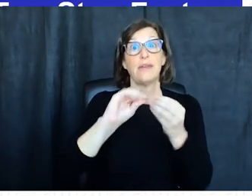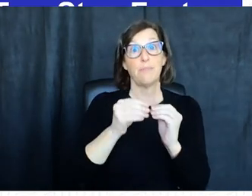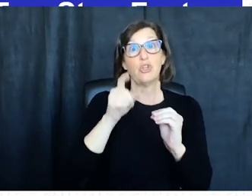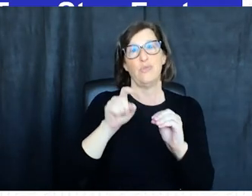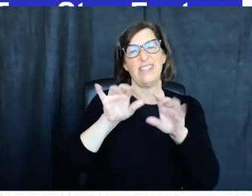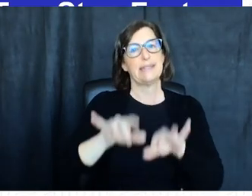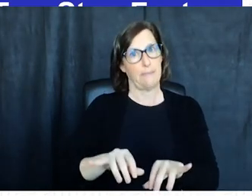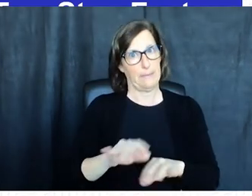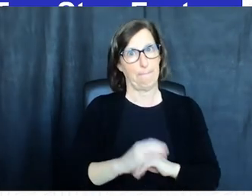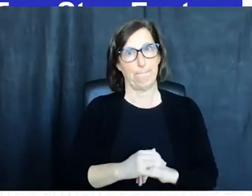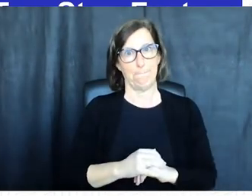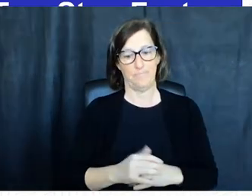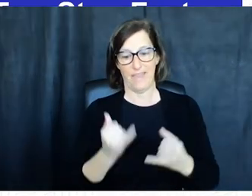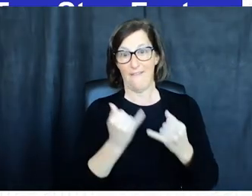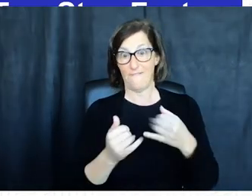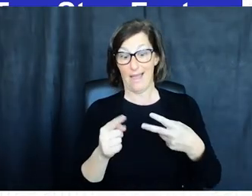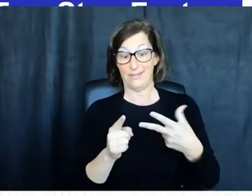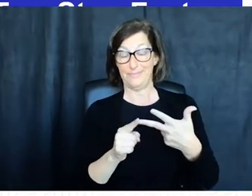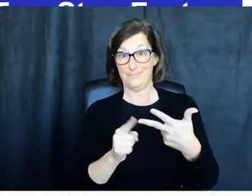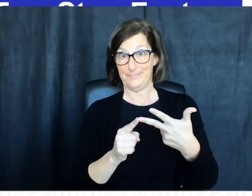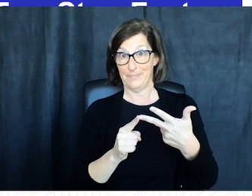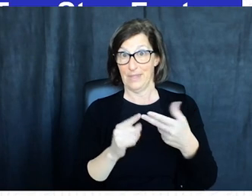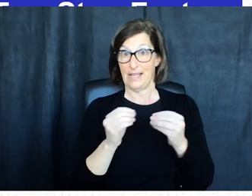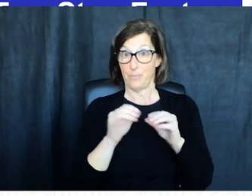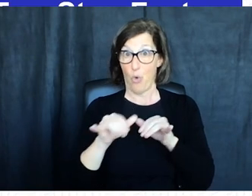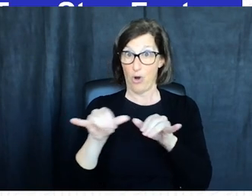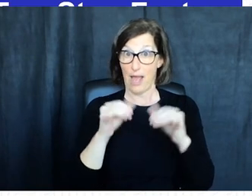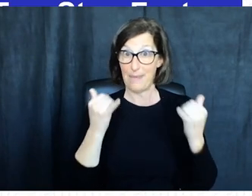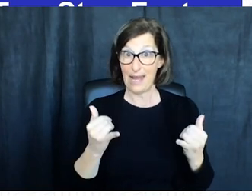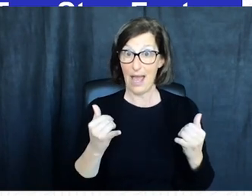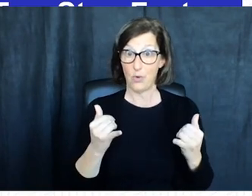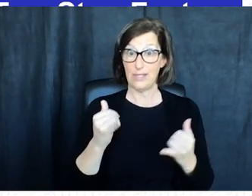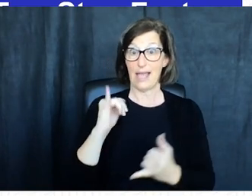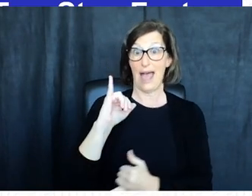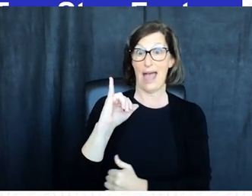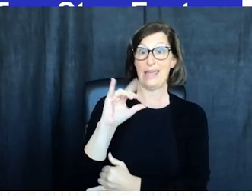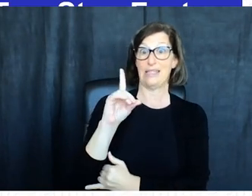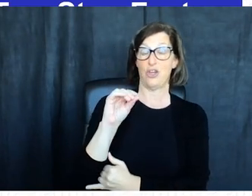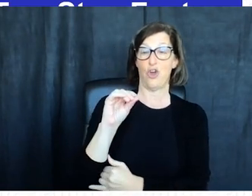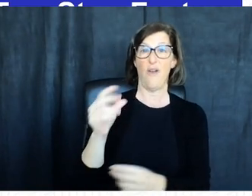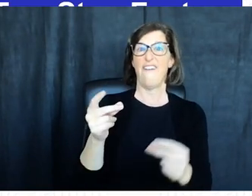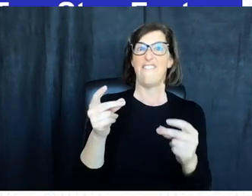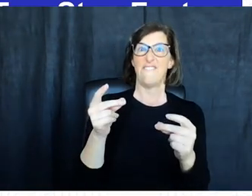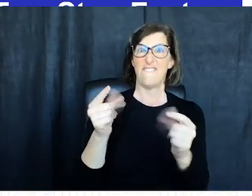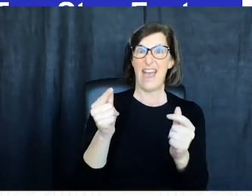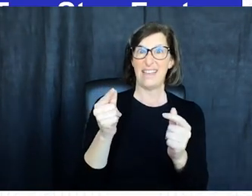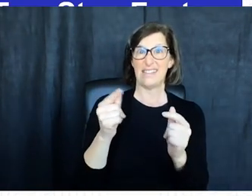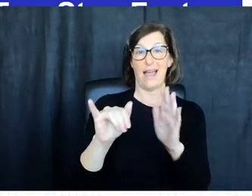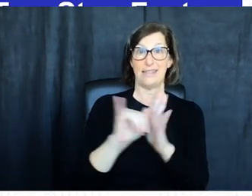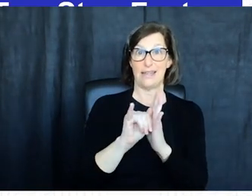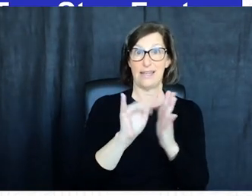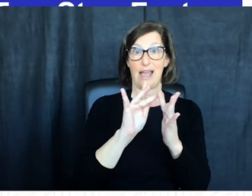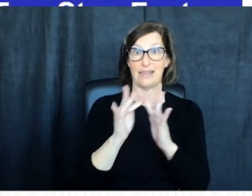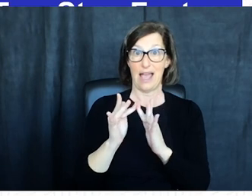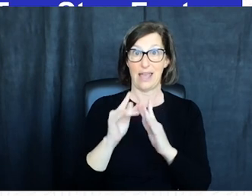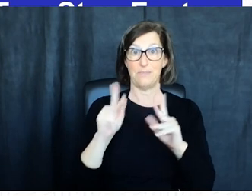with a number that you have to type in the final option that's growing increasingly common is fido or fast identity online